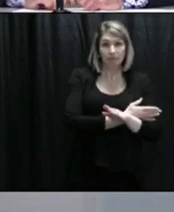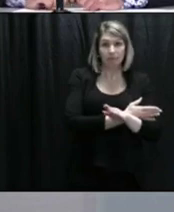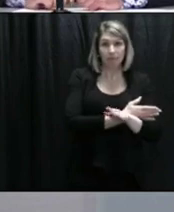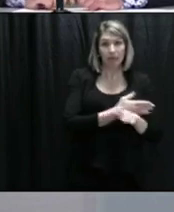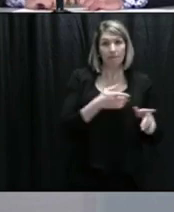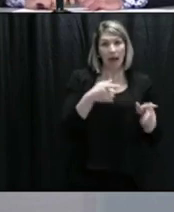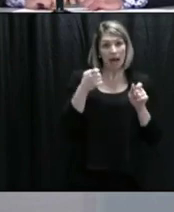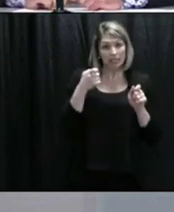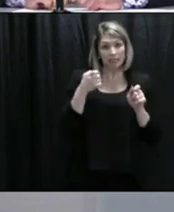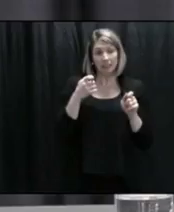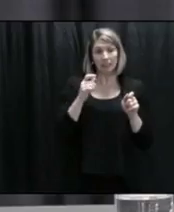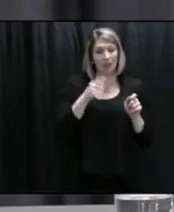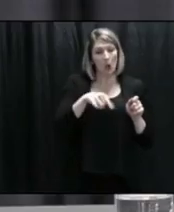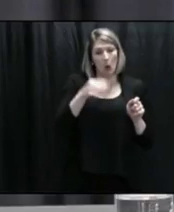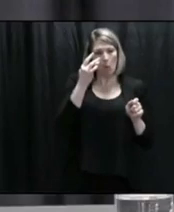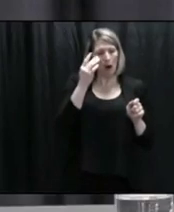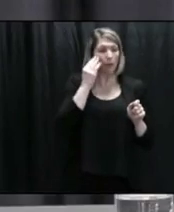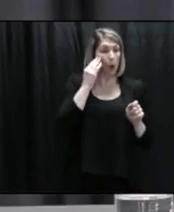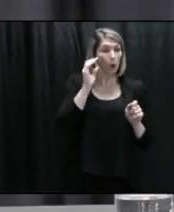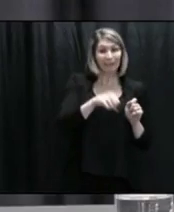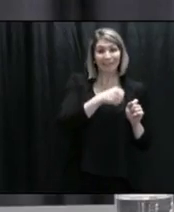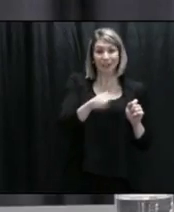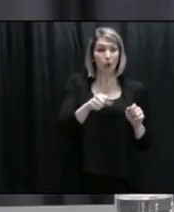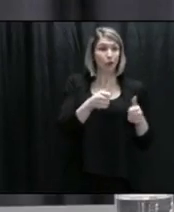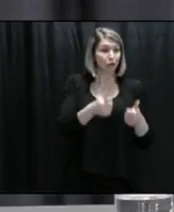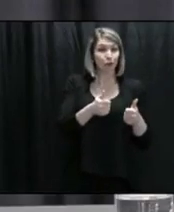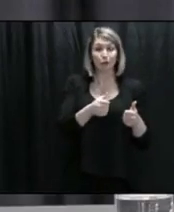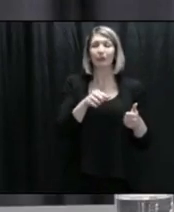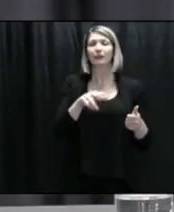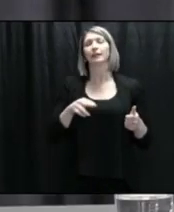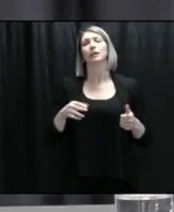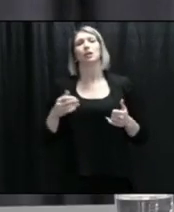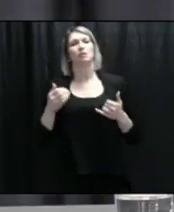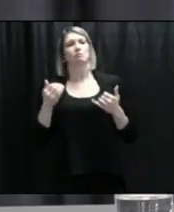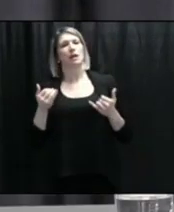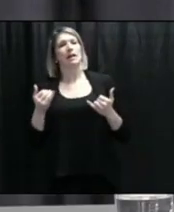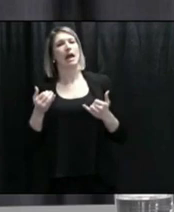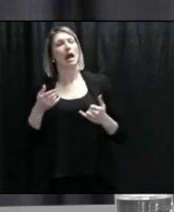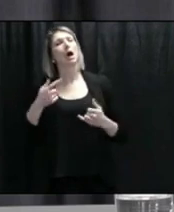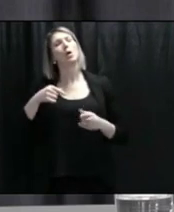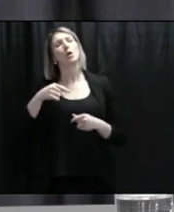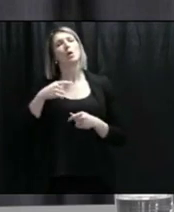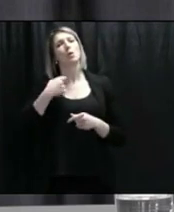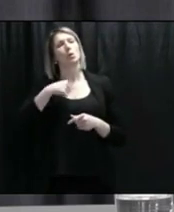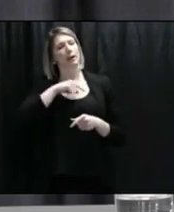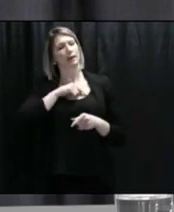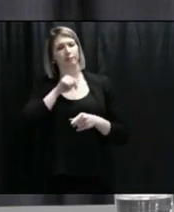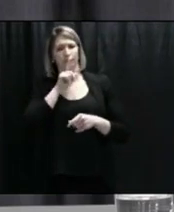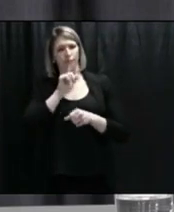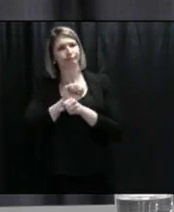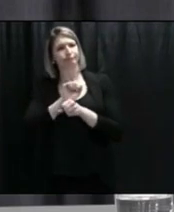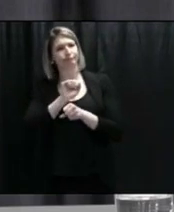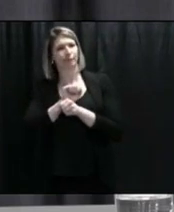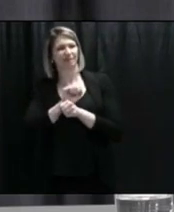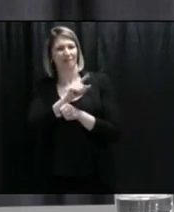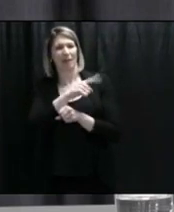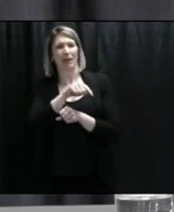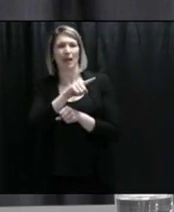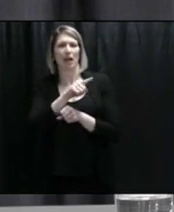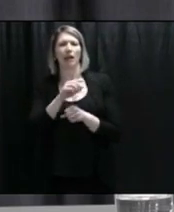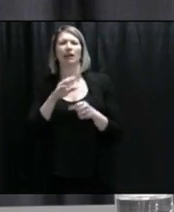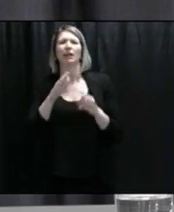tests require validation against a current gold standard to make sure they're actually doing what they say they do. These are commercial